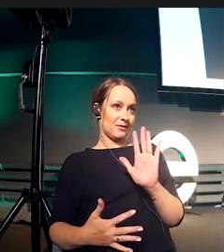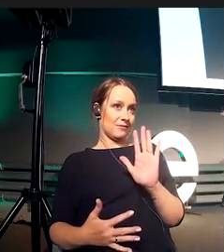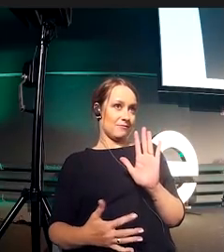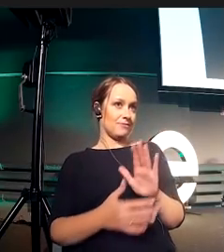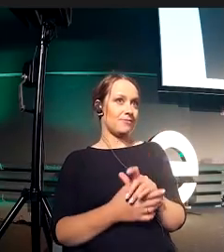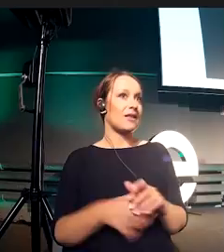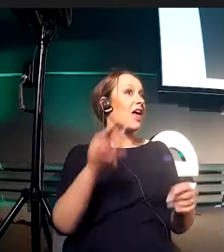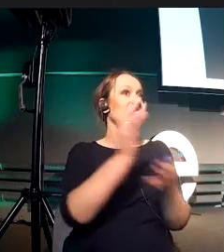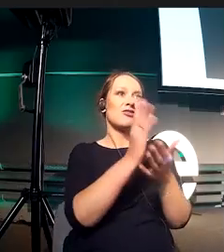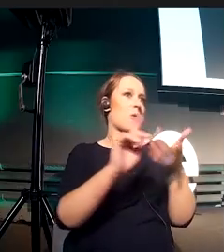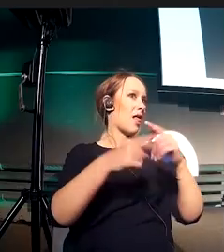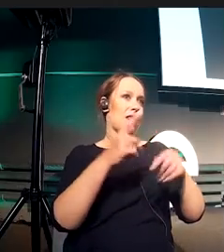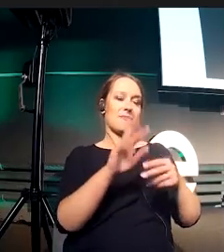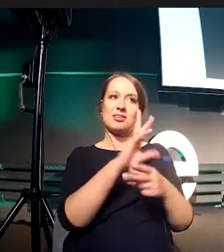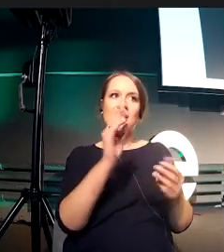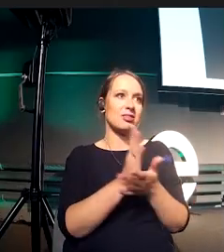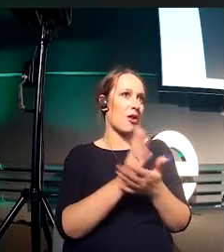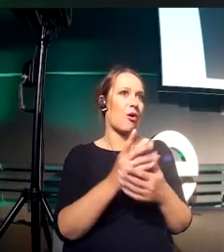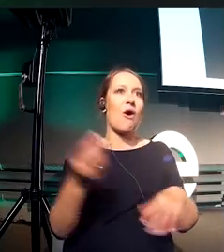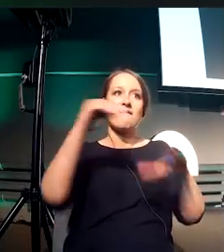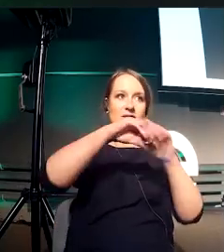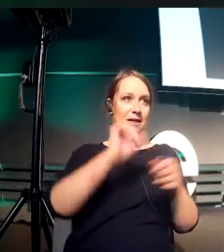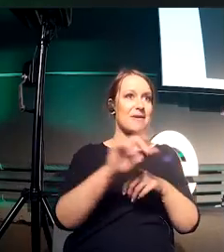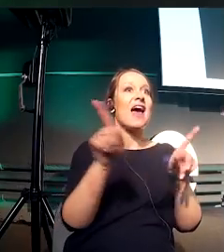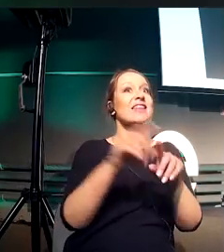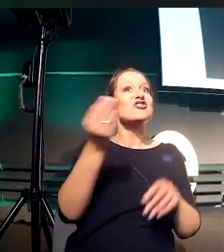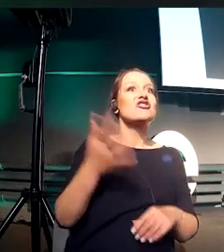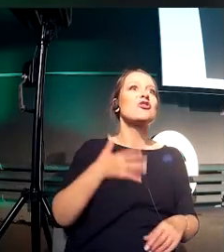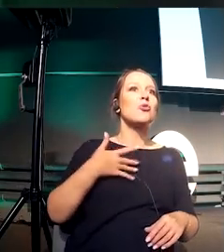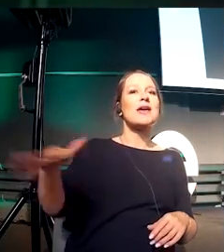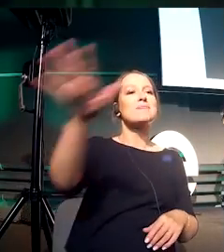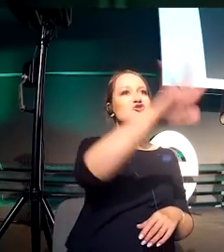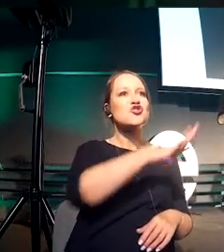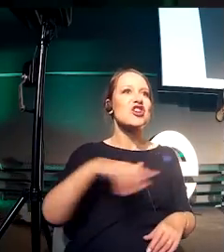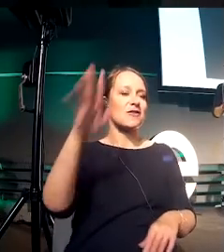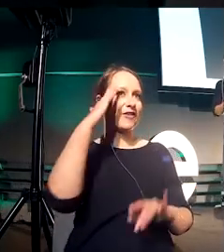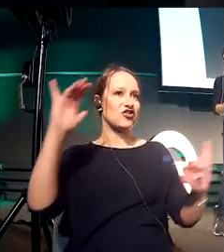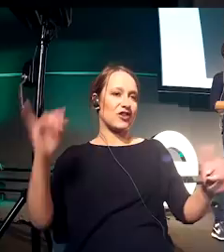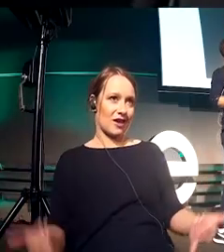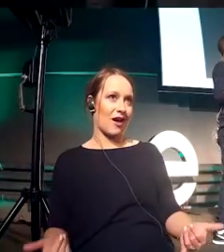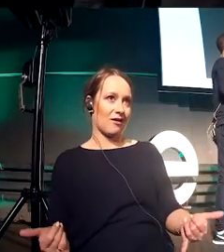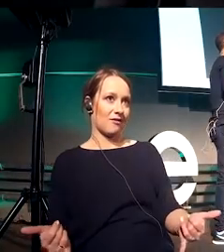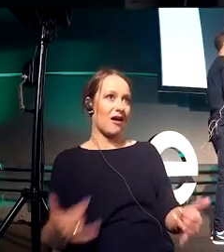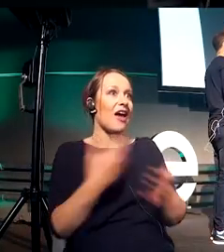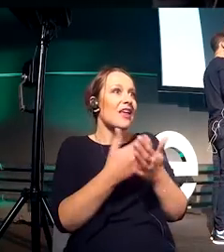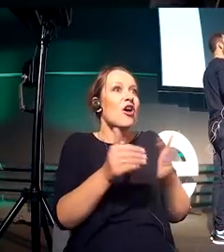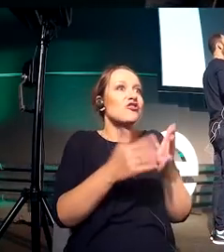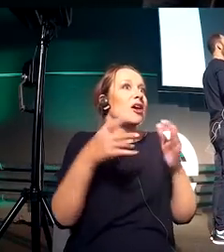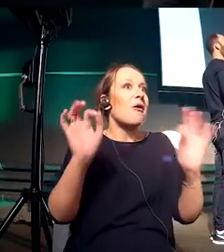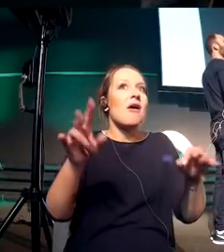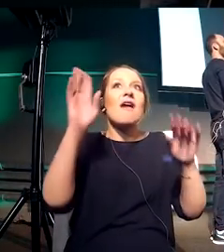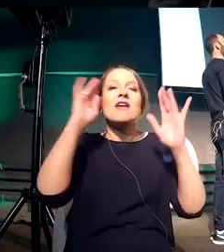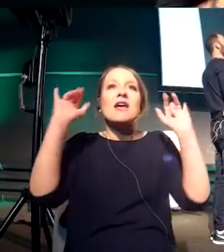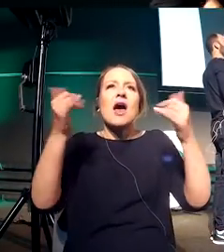space between elements is a space of its own. That as well is measured with the same exact tool. And